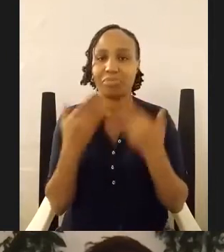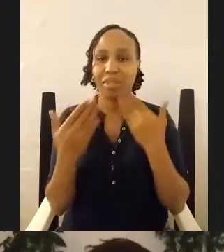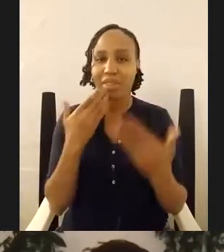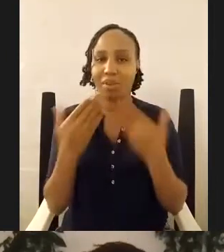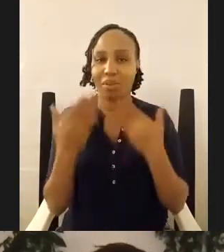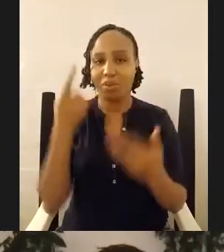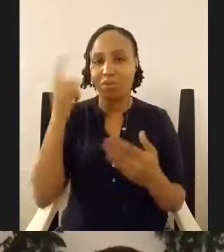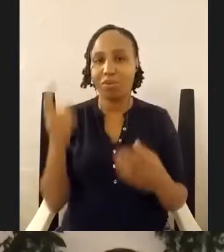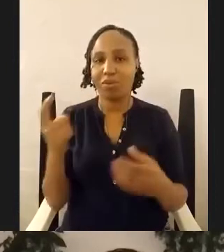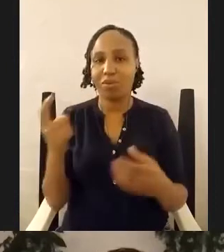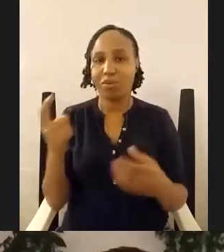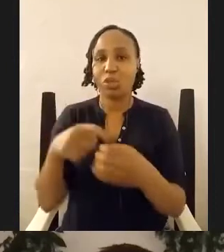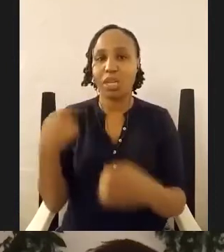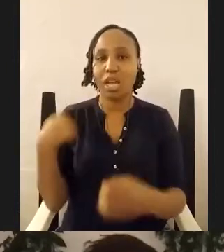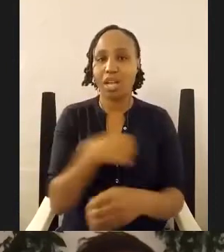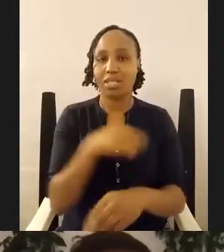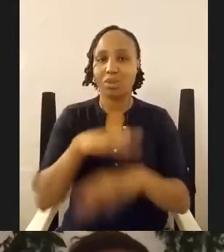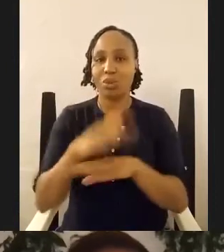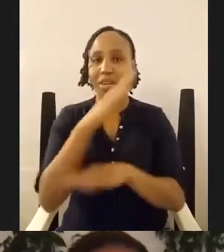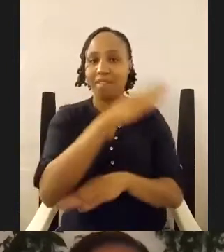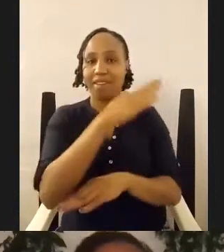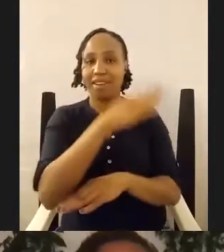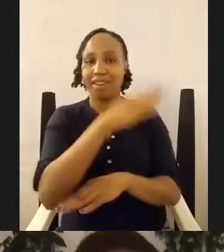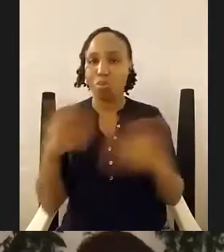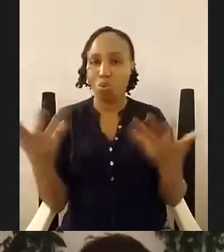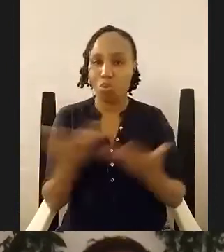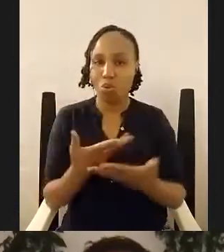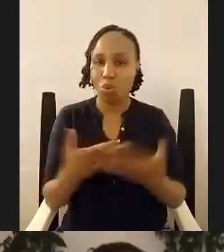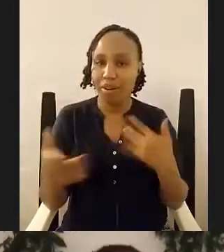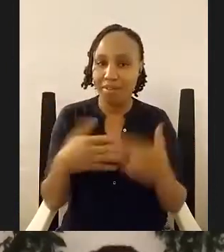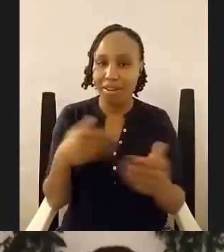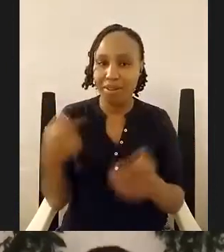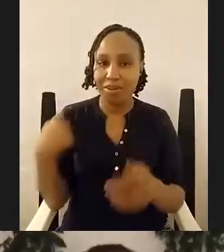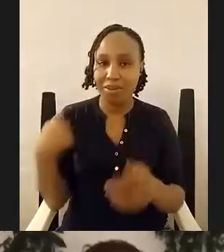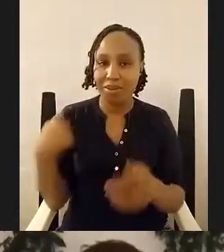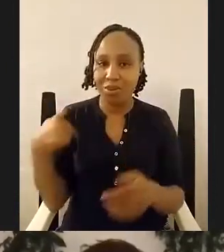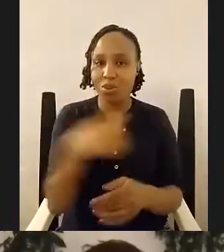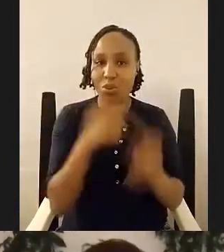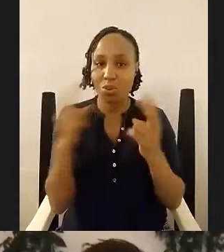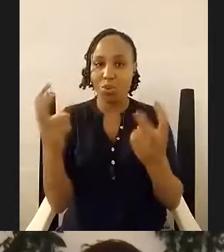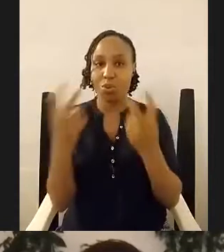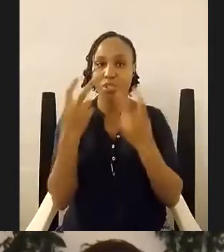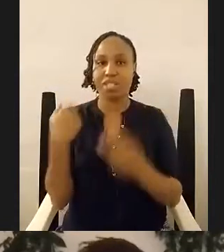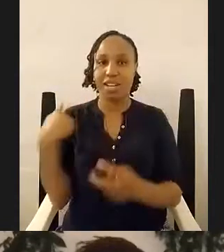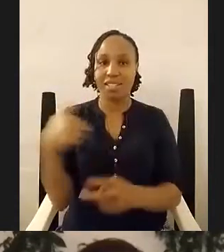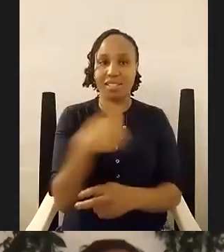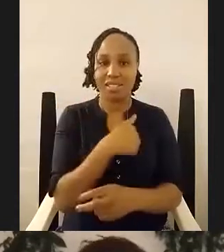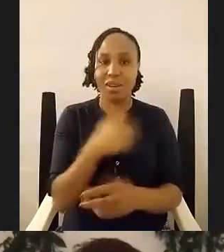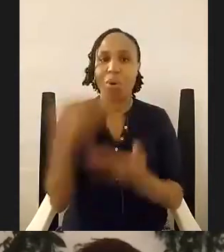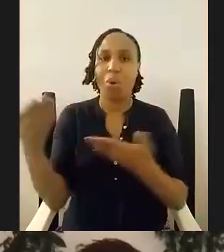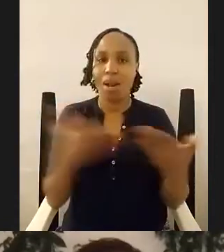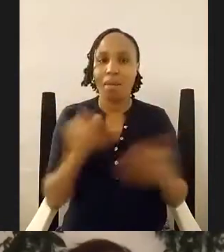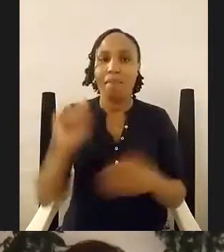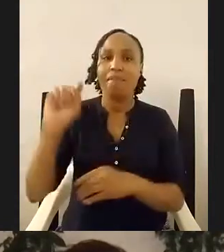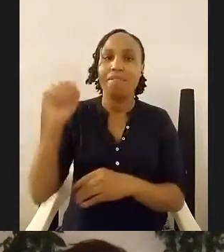good evening from wherever you are watching welcome to the first ever um first event first